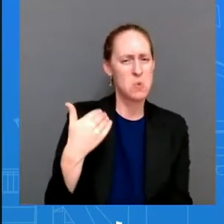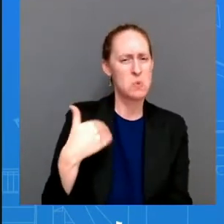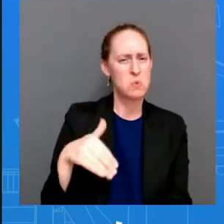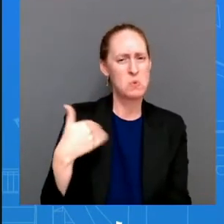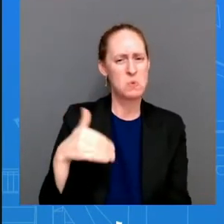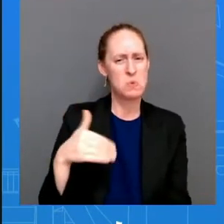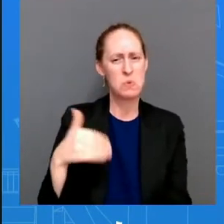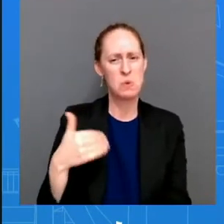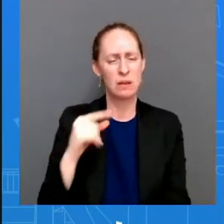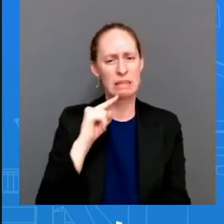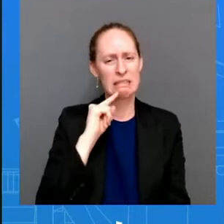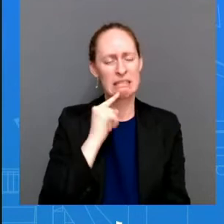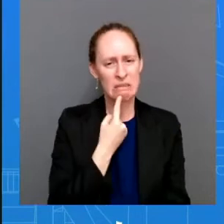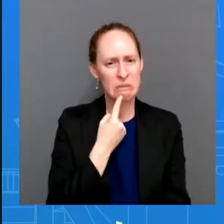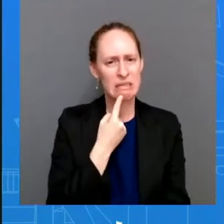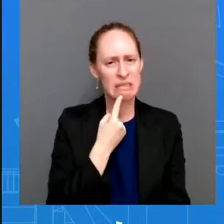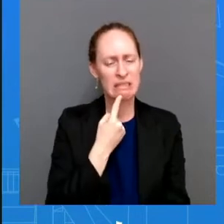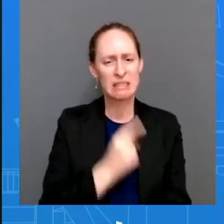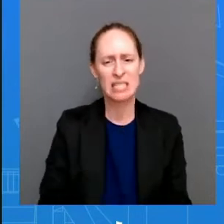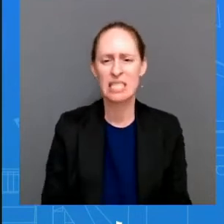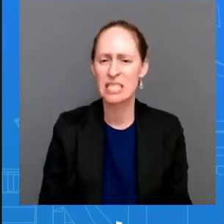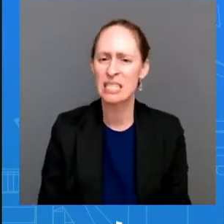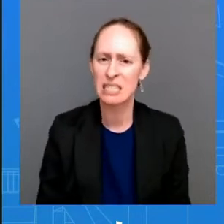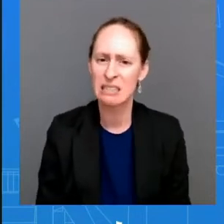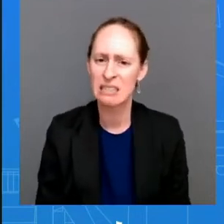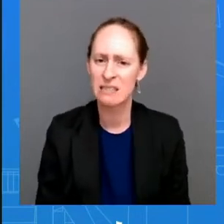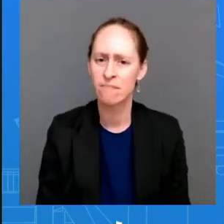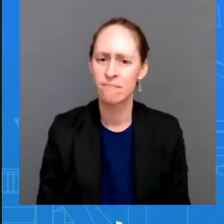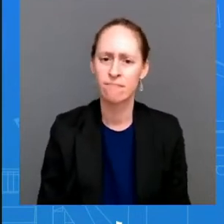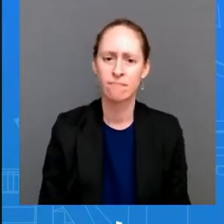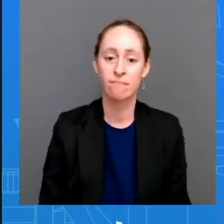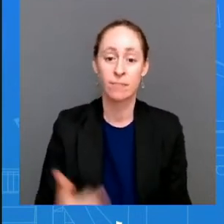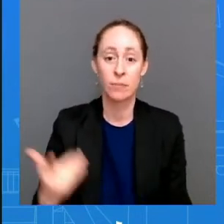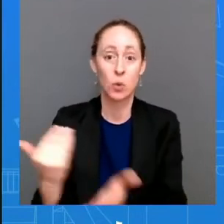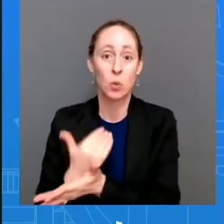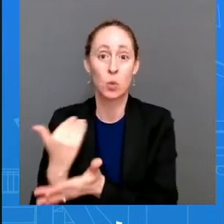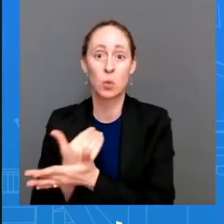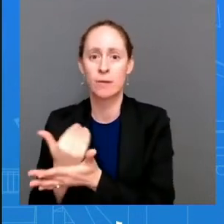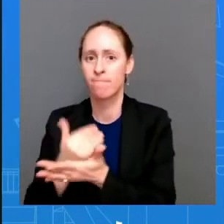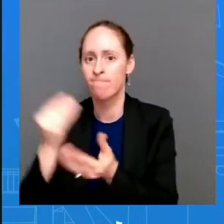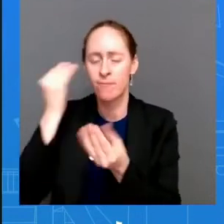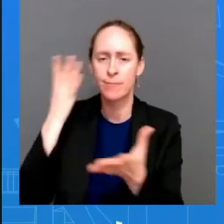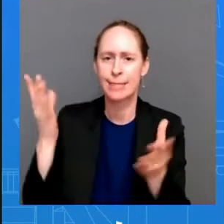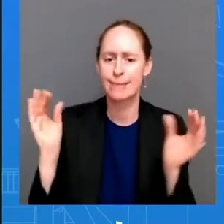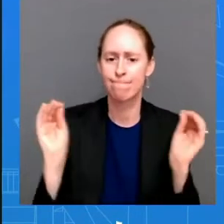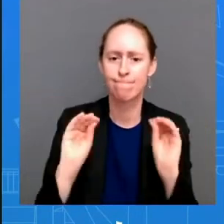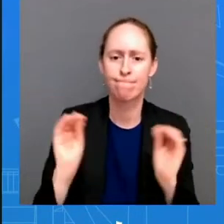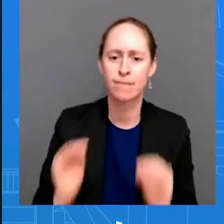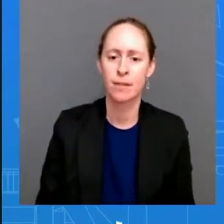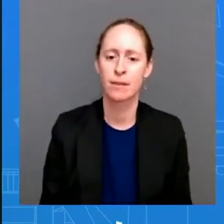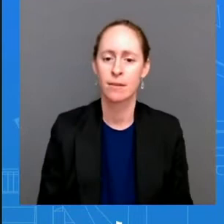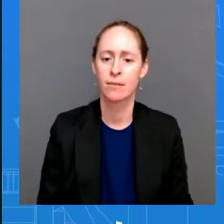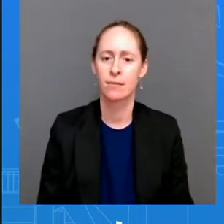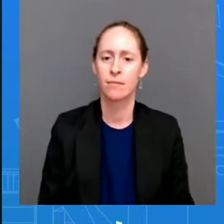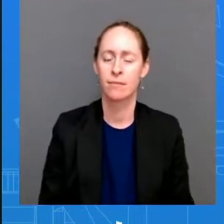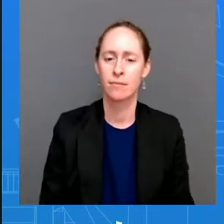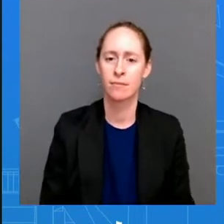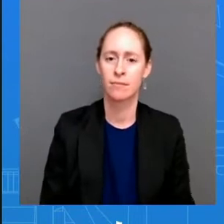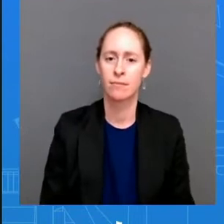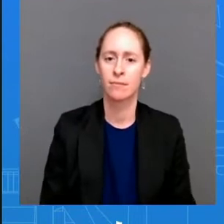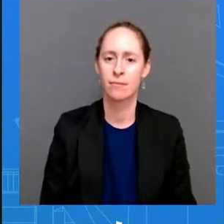state i we just don't have anything to share with you at this time okay i'm going to try to go around here go ahead